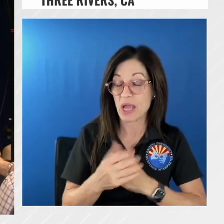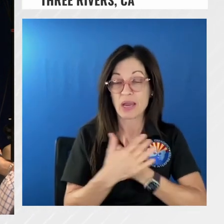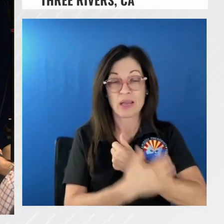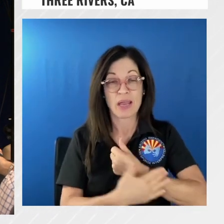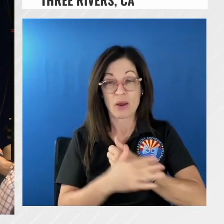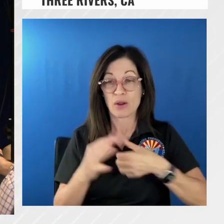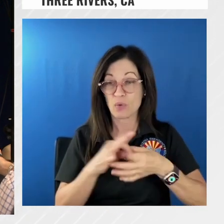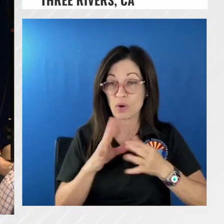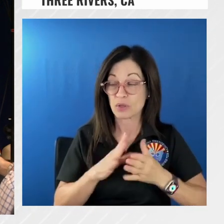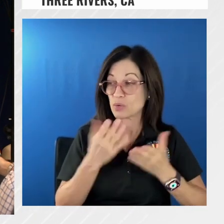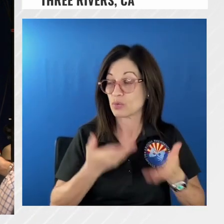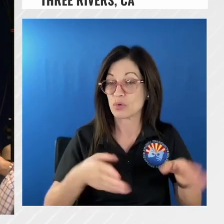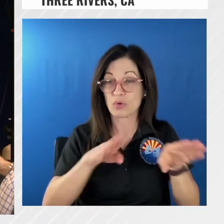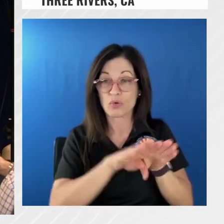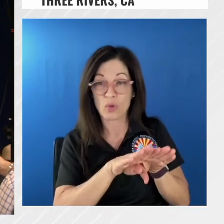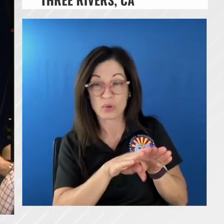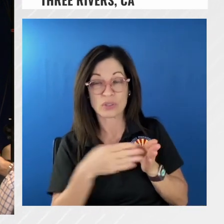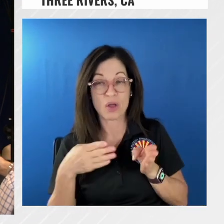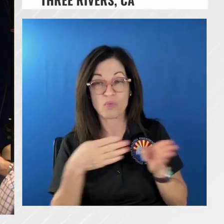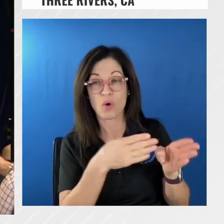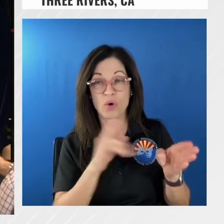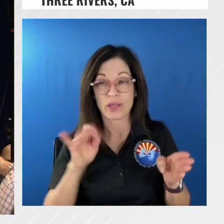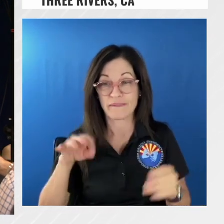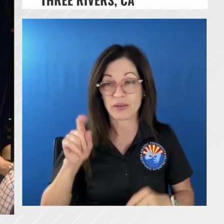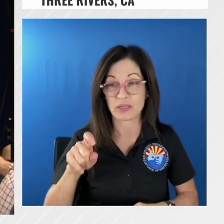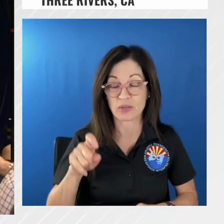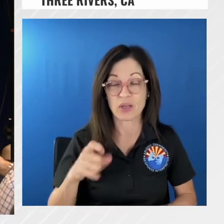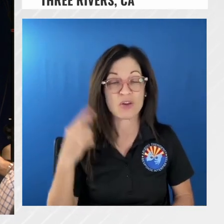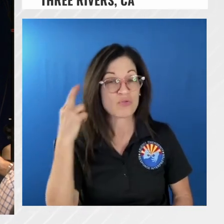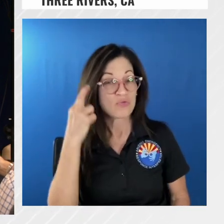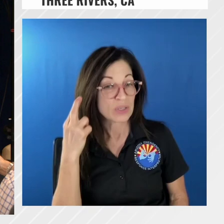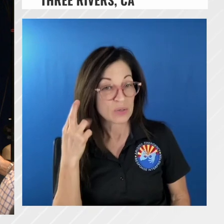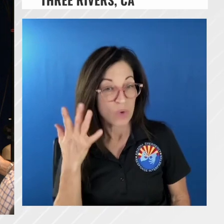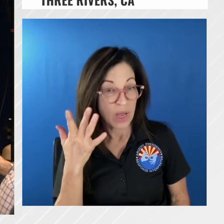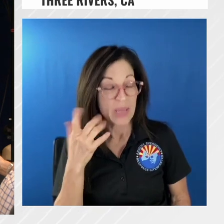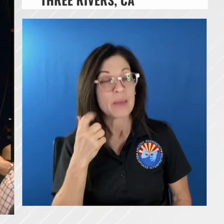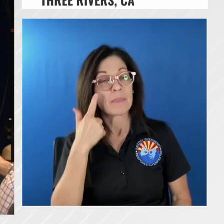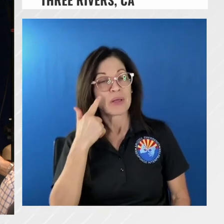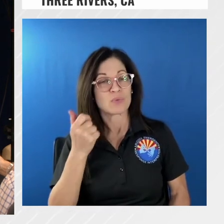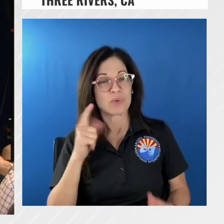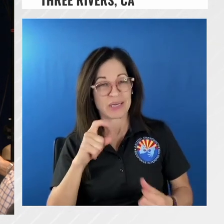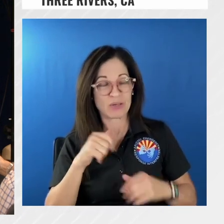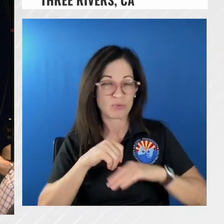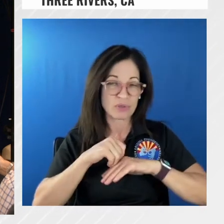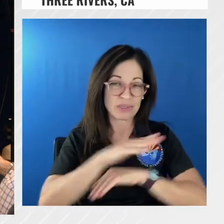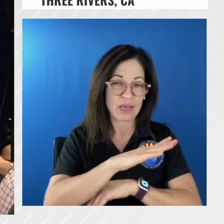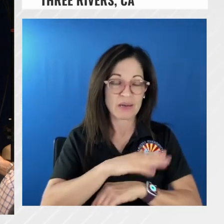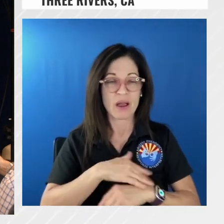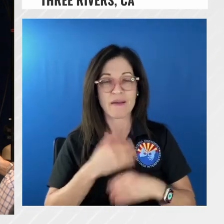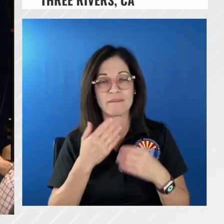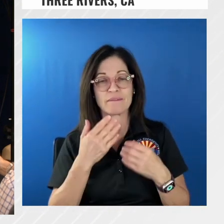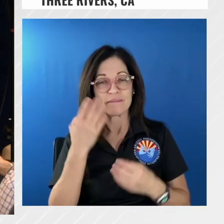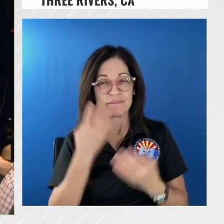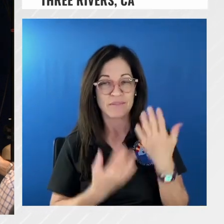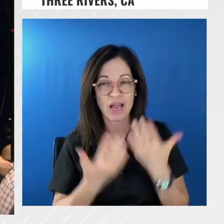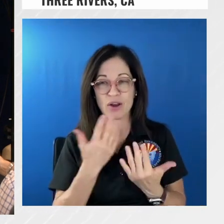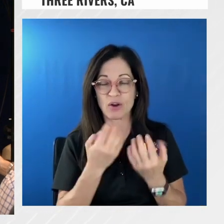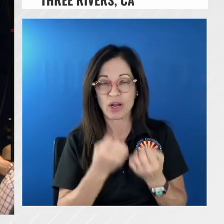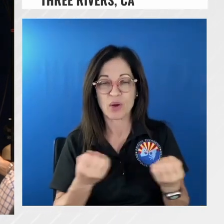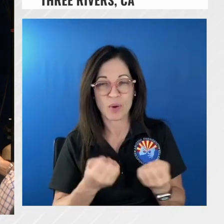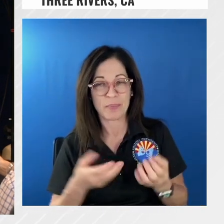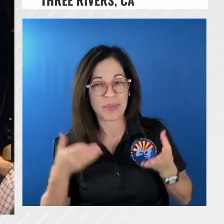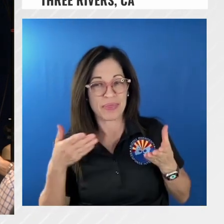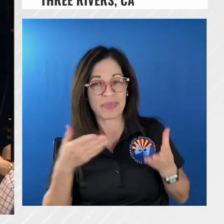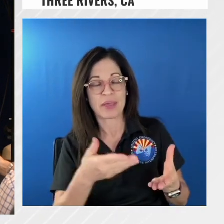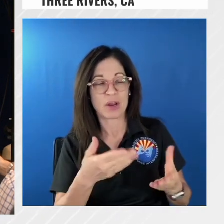shut that road down possibly and why we do that is so that we can get fire apparatus in and out of that area it's not to limit your access but